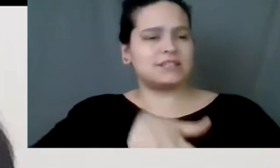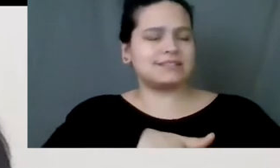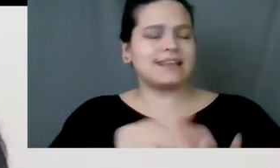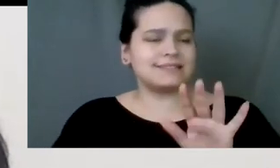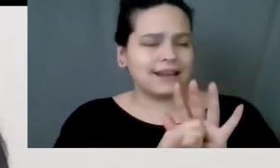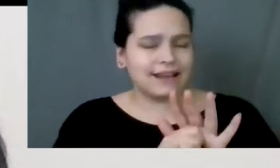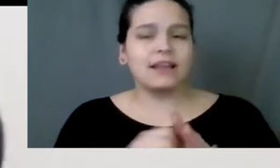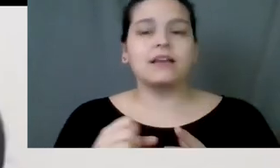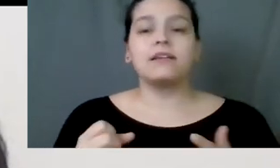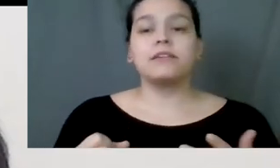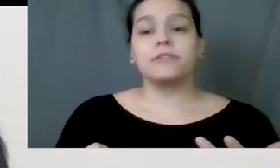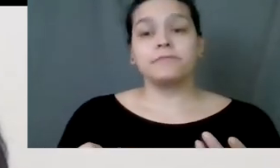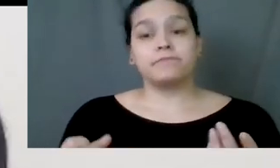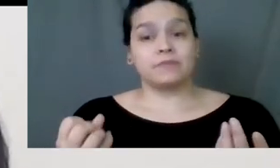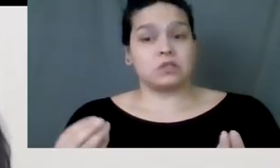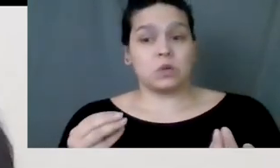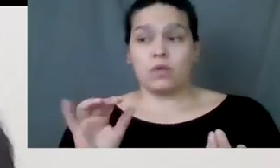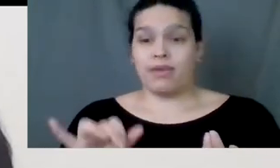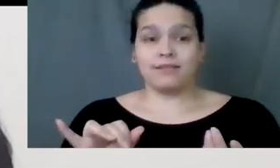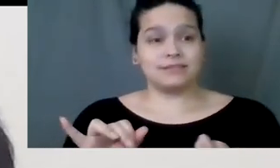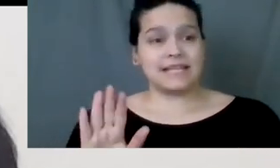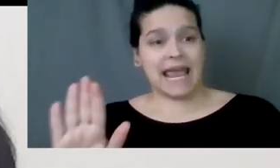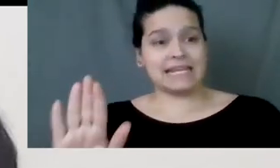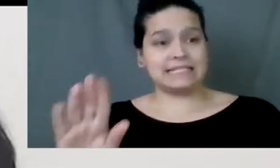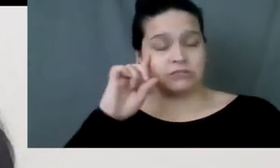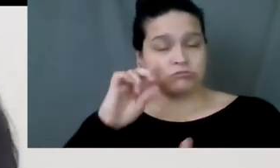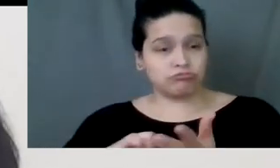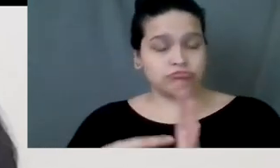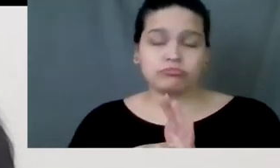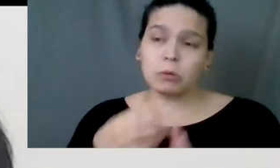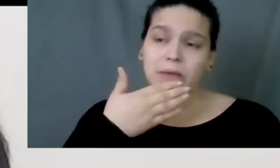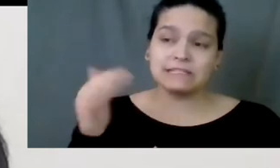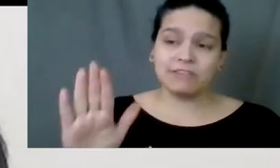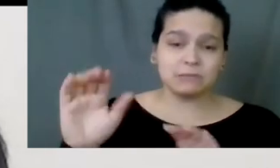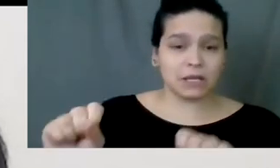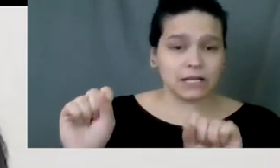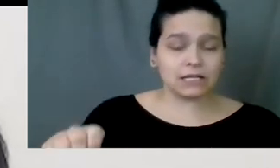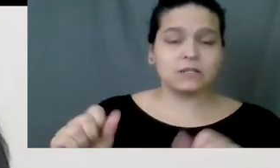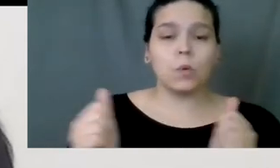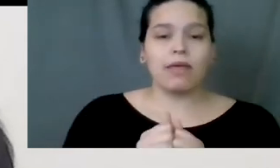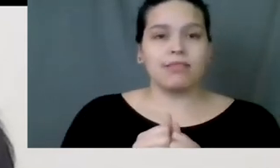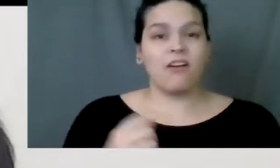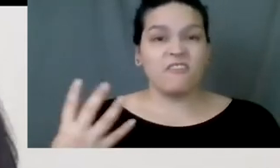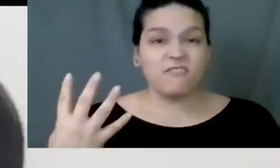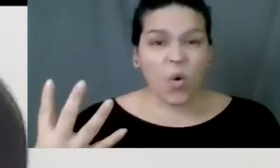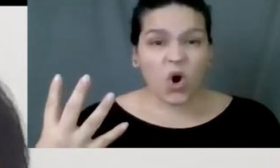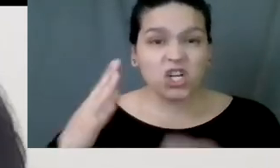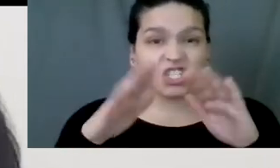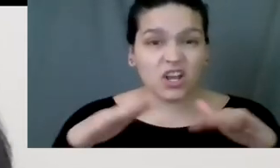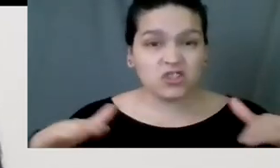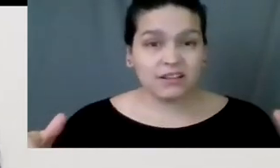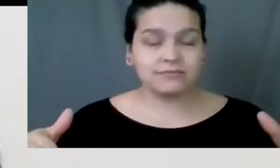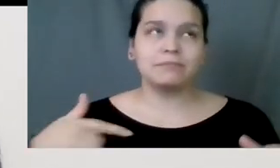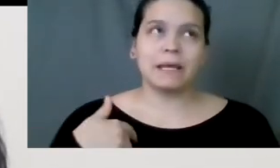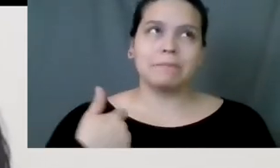So, that is what he did to the best of his abilities with his four children,